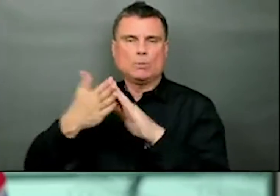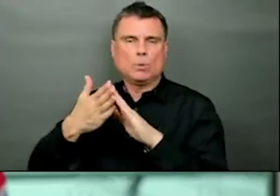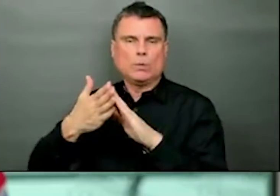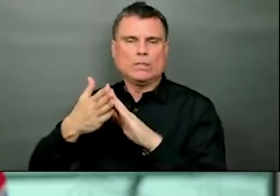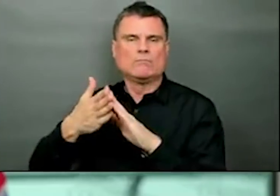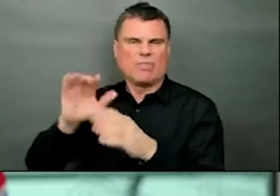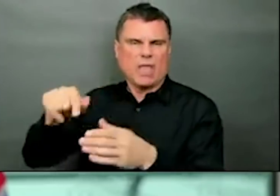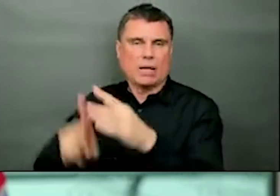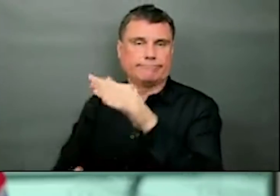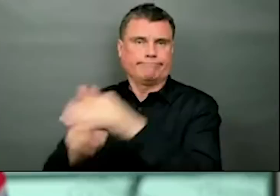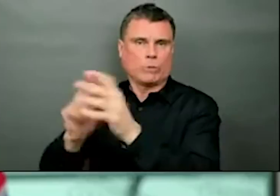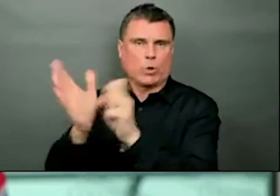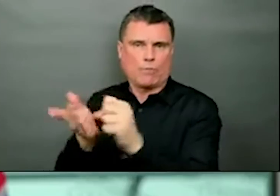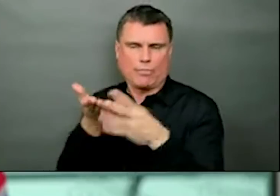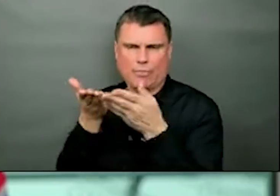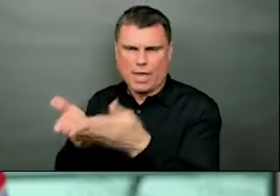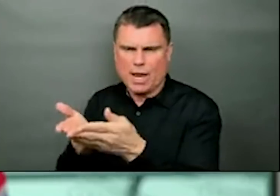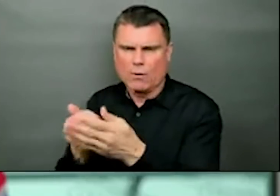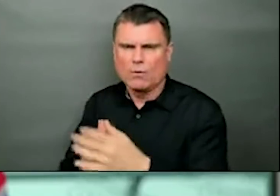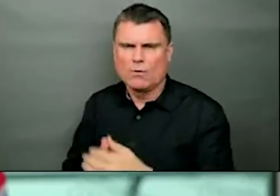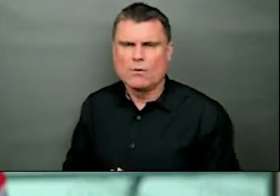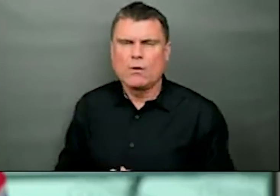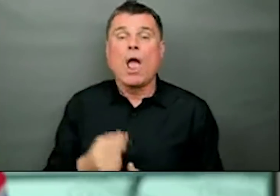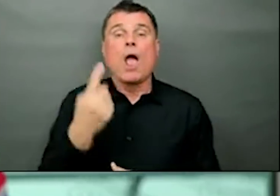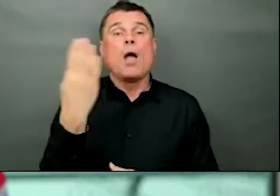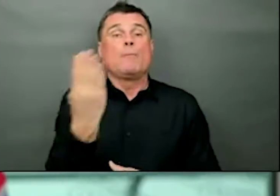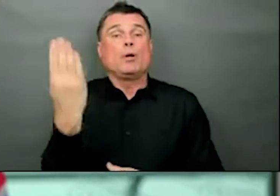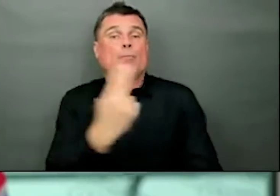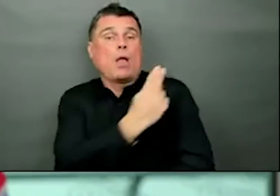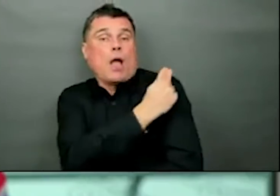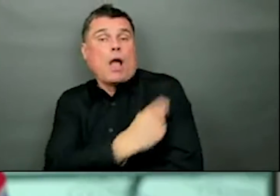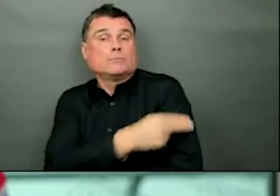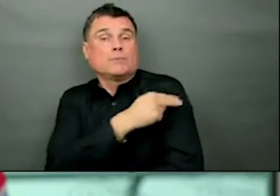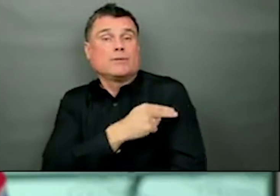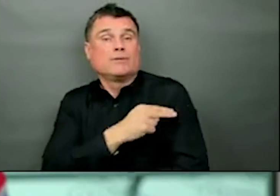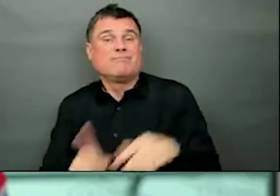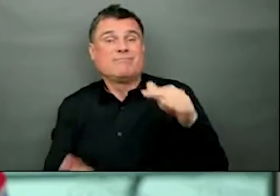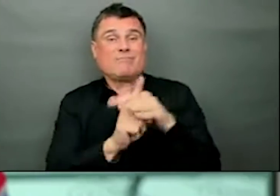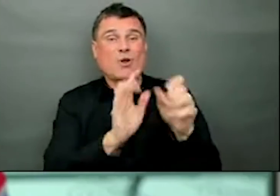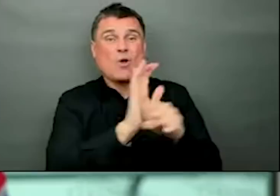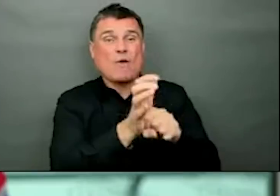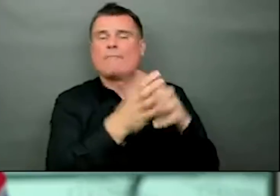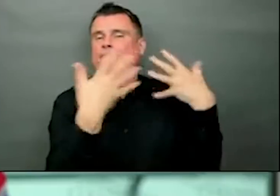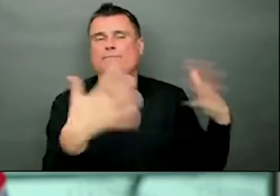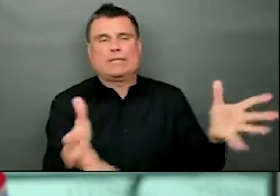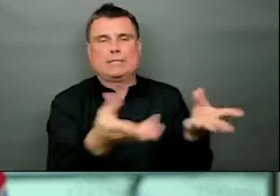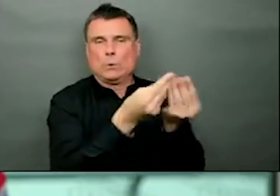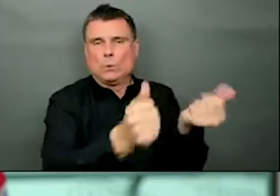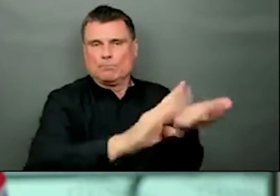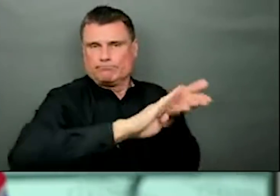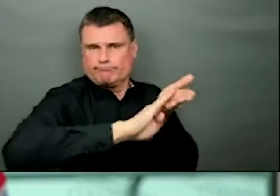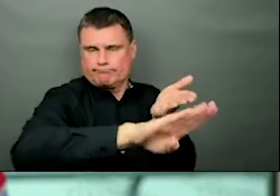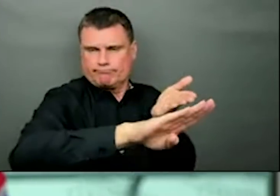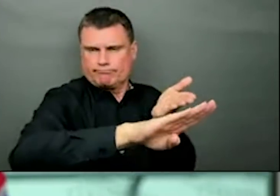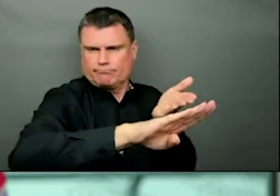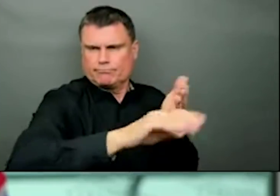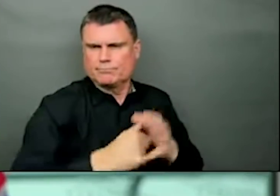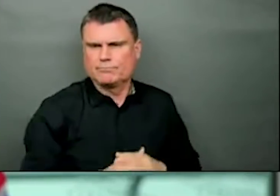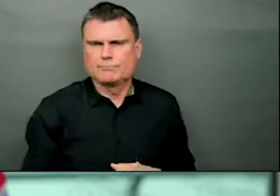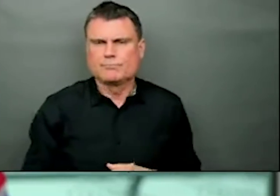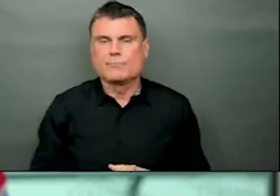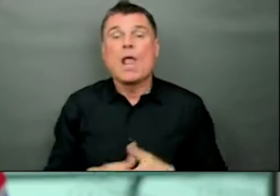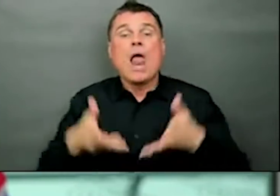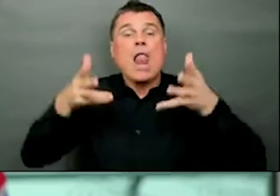And the outbreak at the Burnaby hospital is now finally declared over. So that leaves us with 13 active